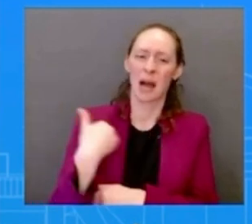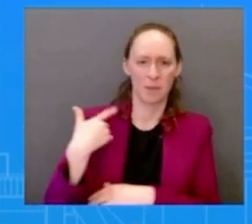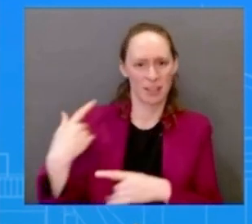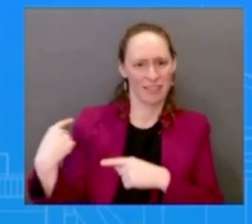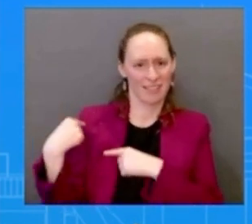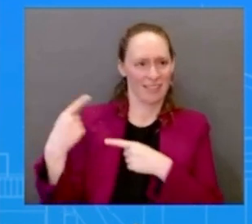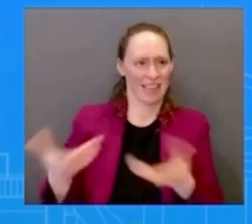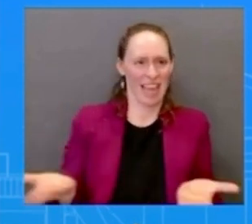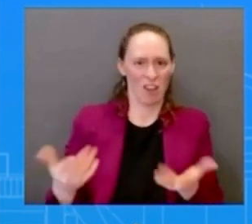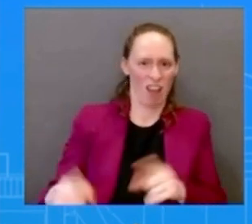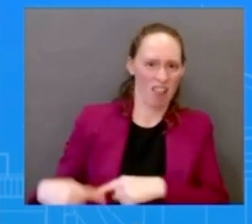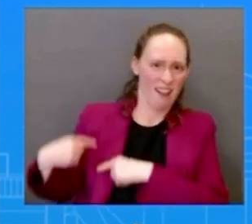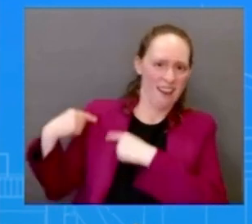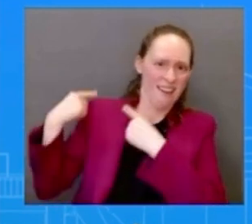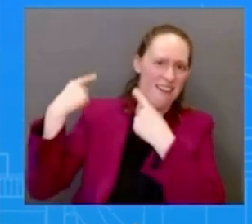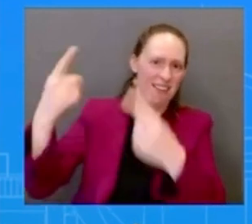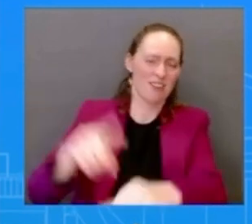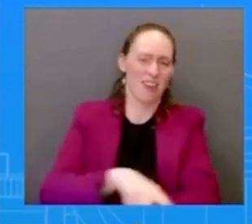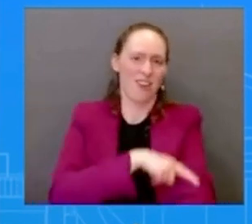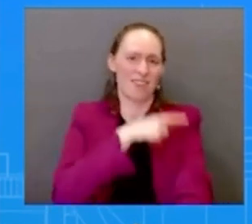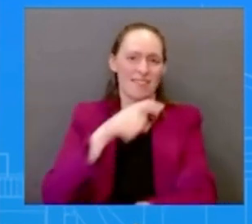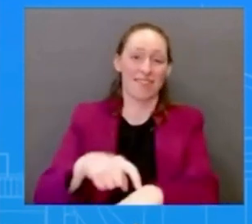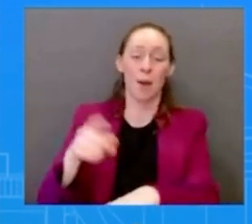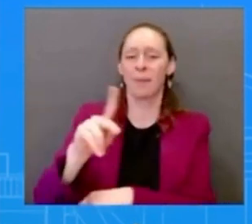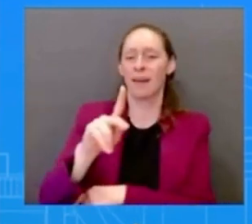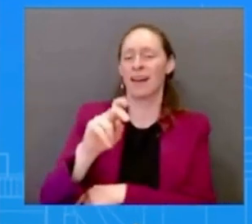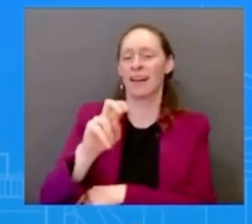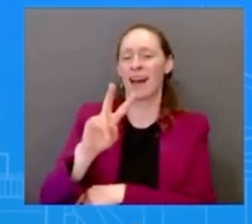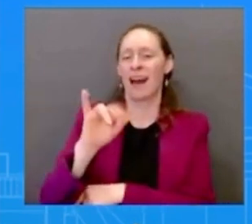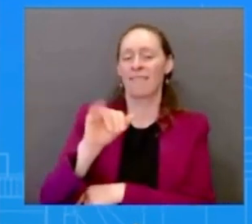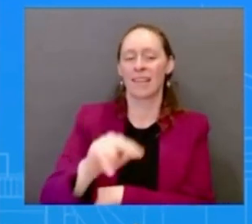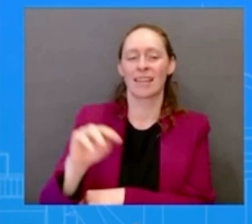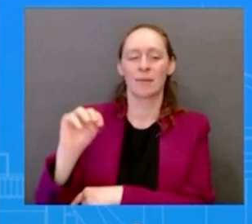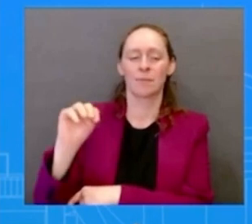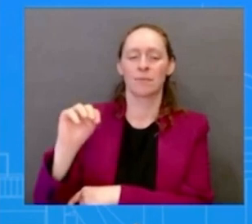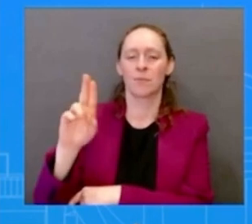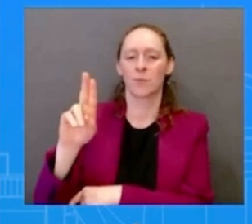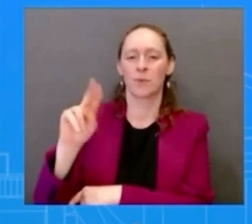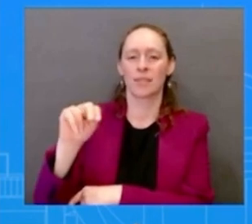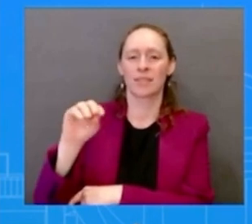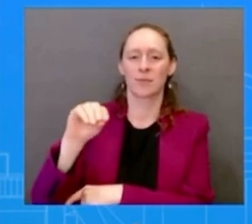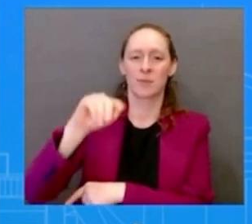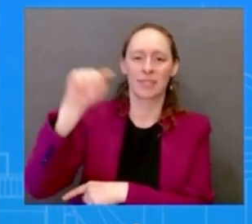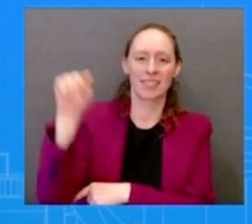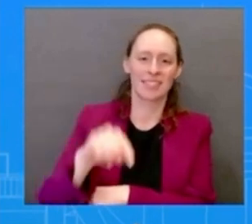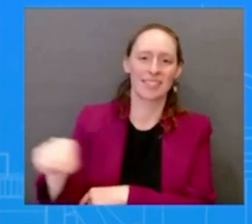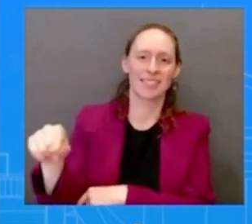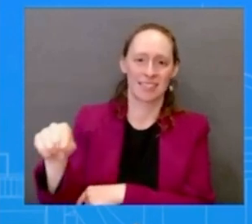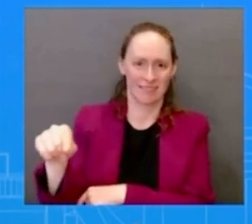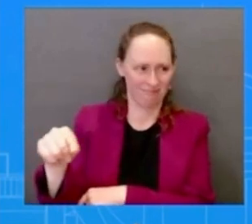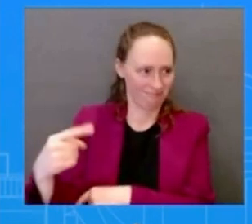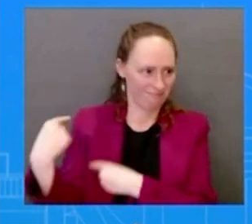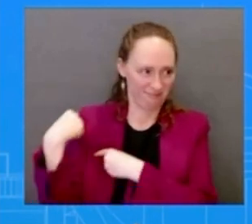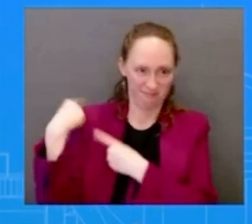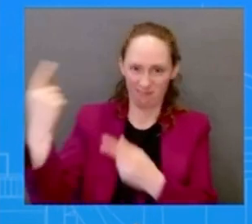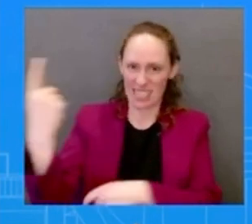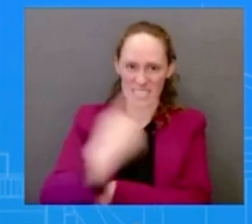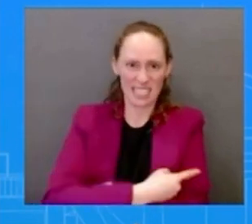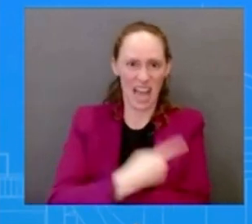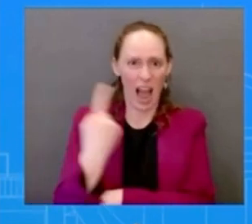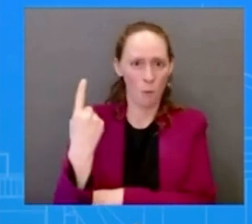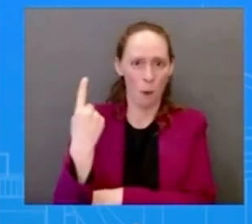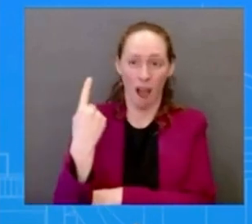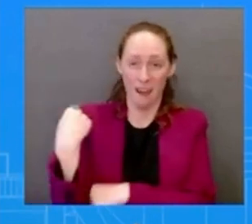here um the day one obviously day one-ers uh of this administration and since Kevin joined uh the Biden world in